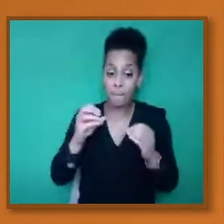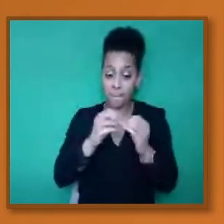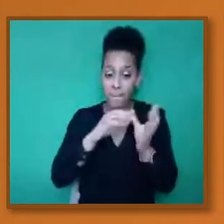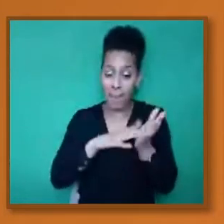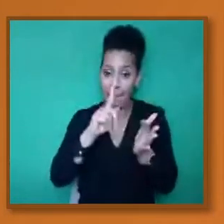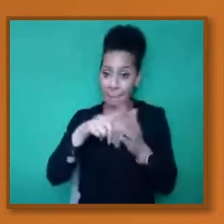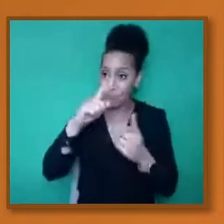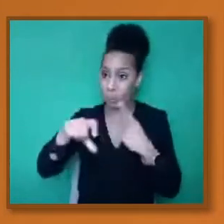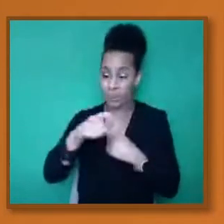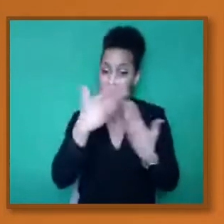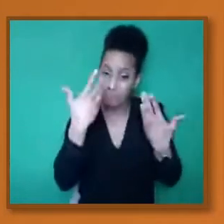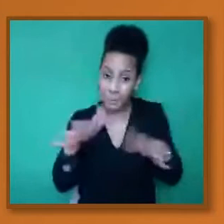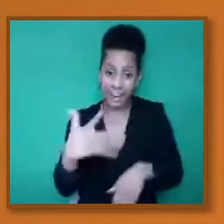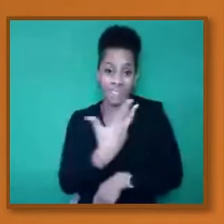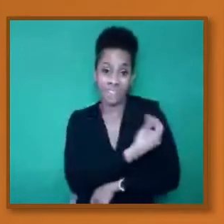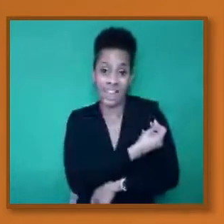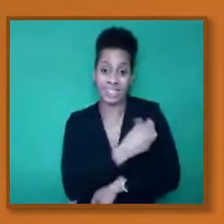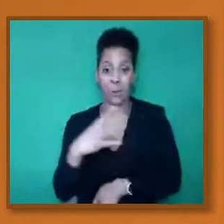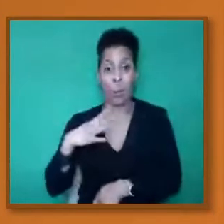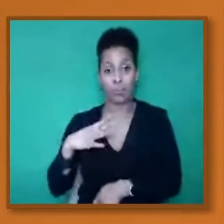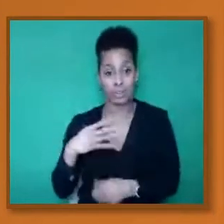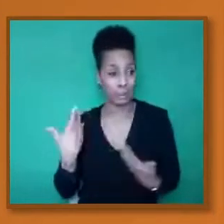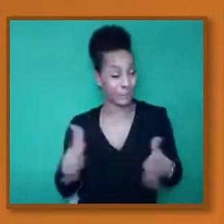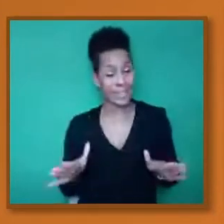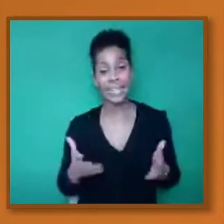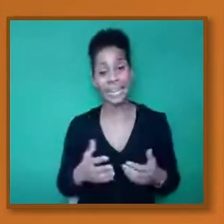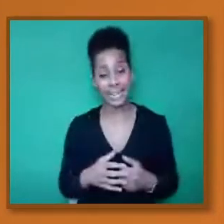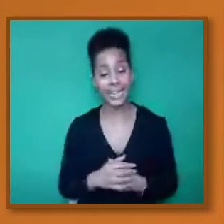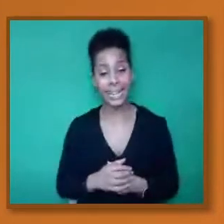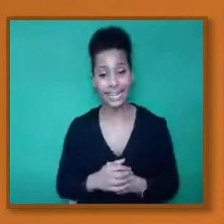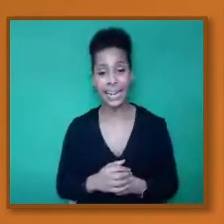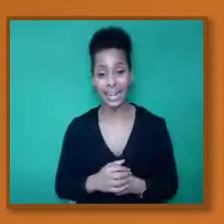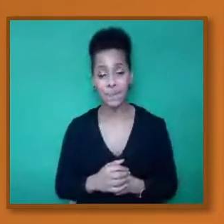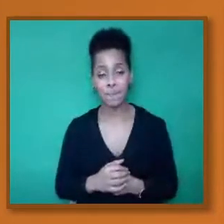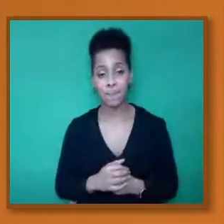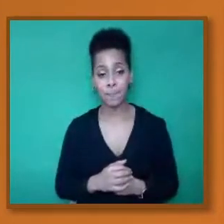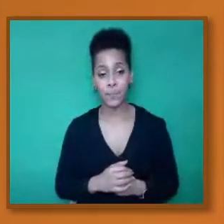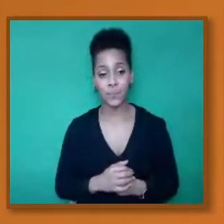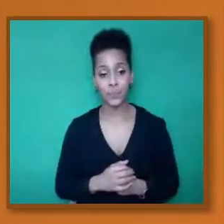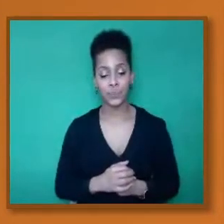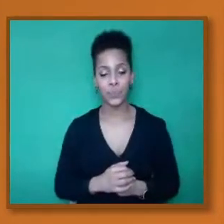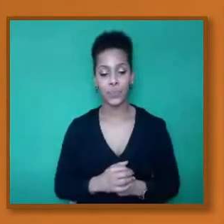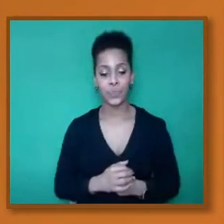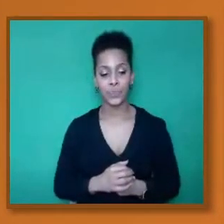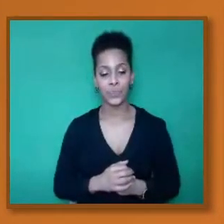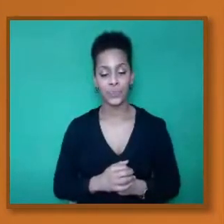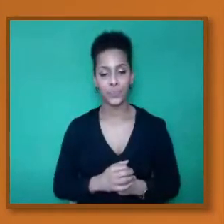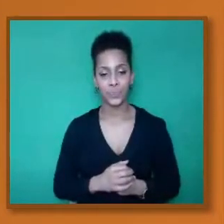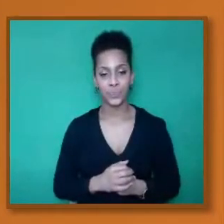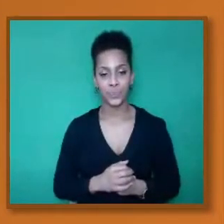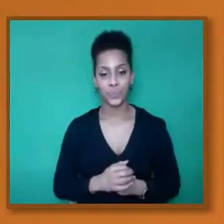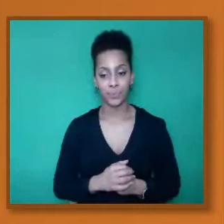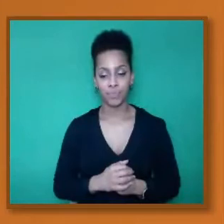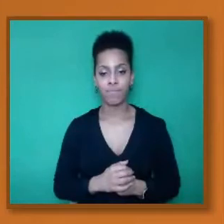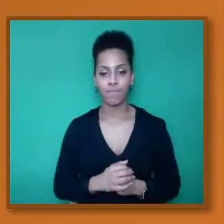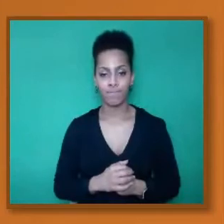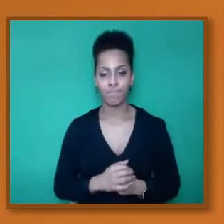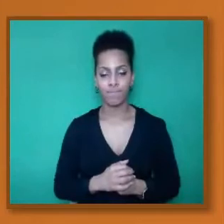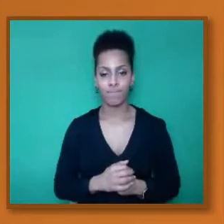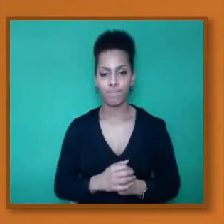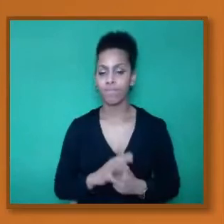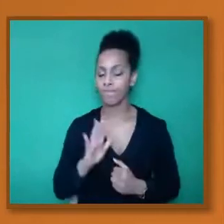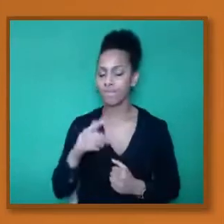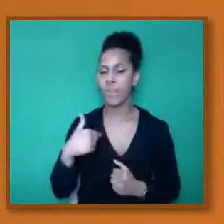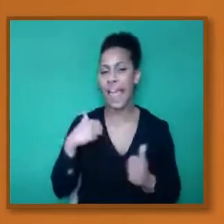Yeah, I agree with what Donald said there, 100%. There's a couple of things which I'll just follow up on.